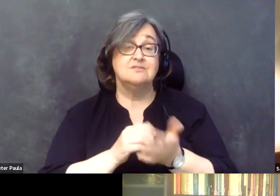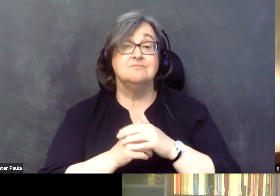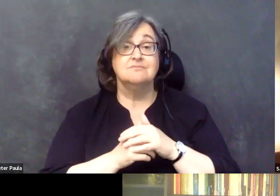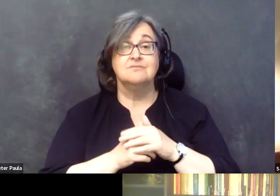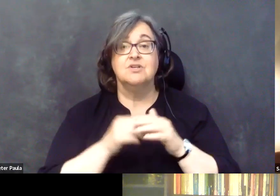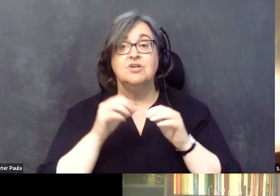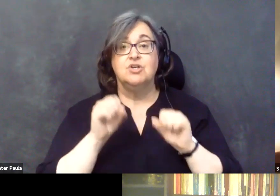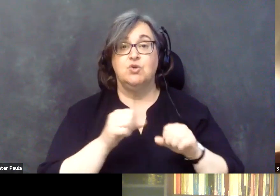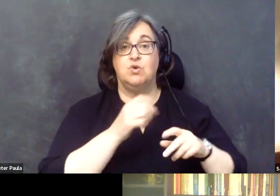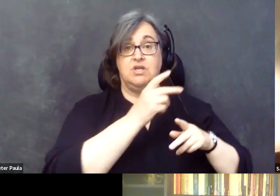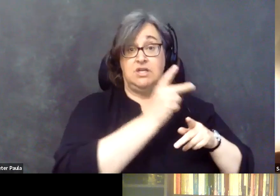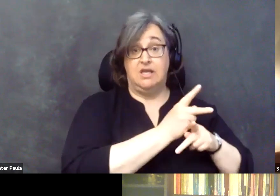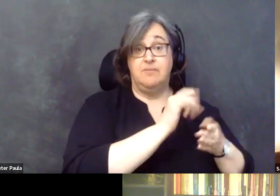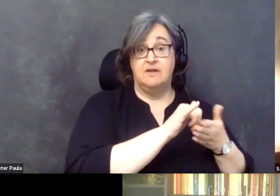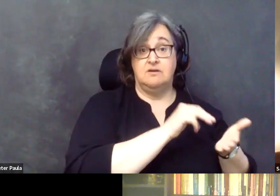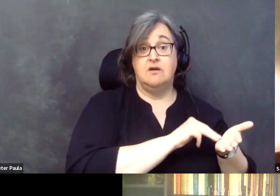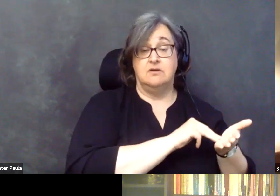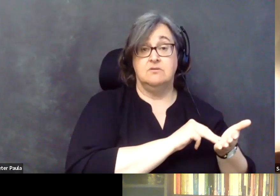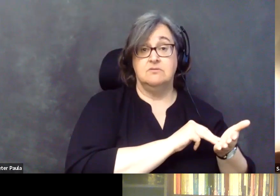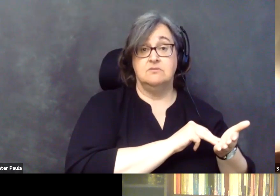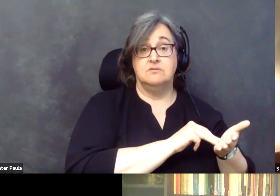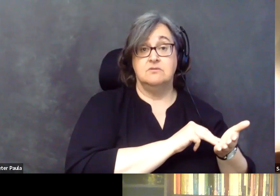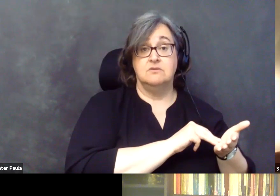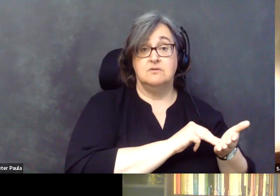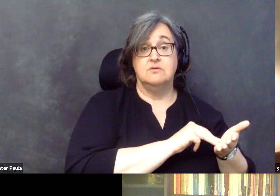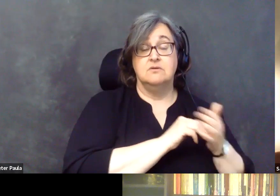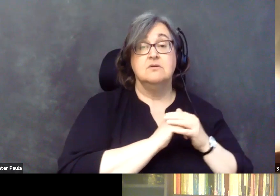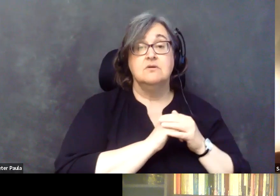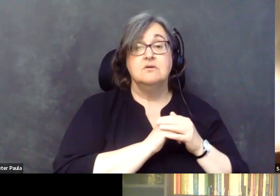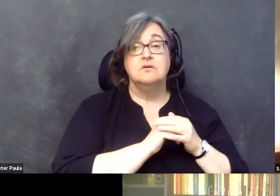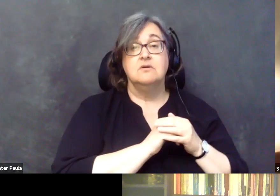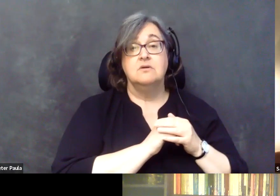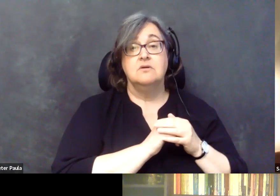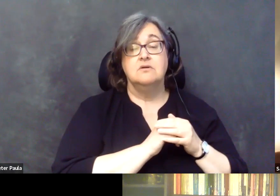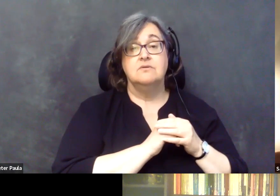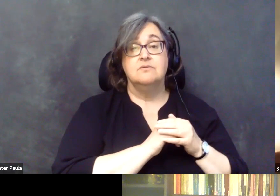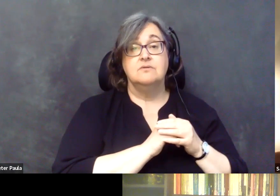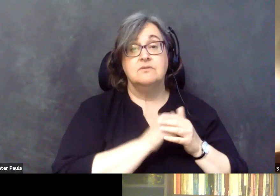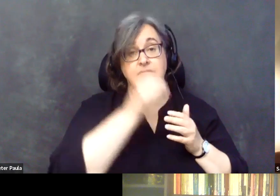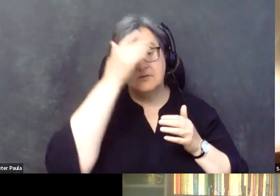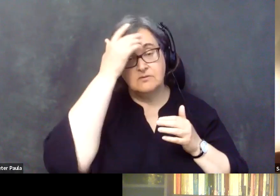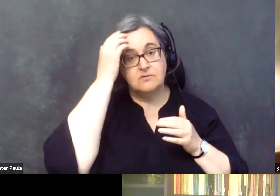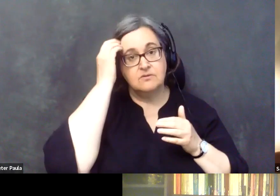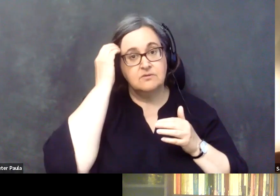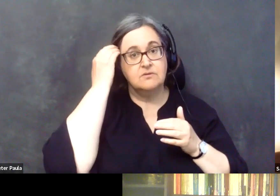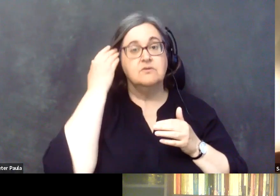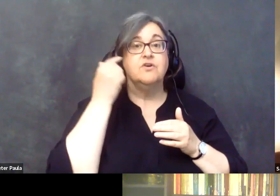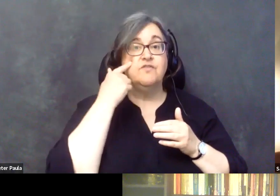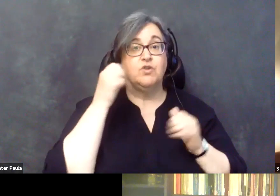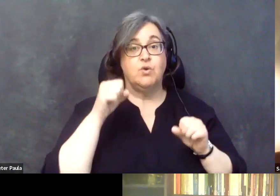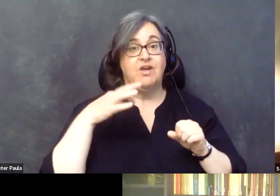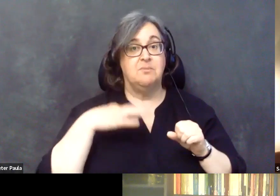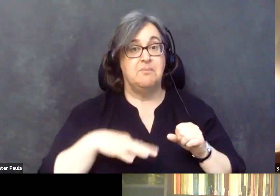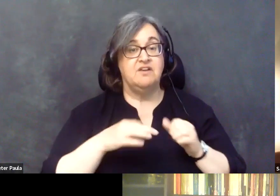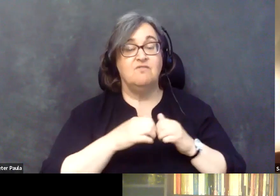You could keep this physician. If you think, given the circumstances we are in, you could benefit with another